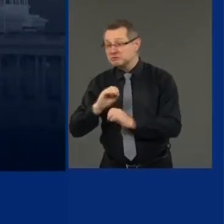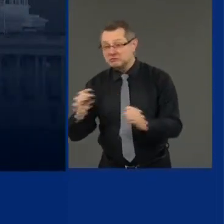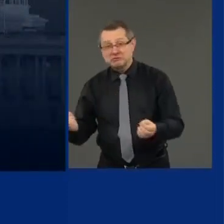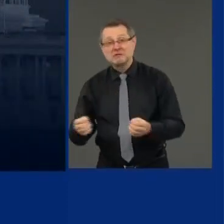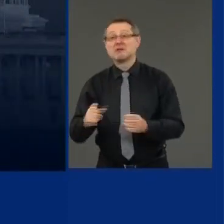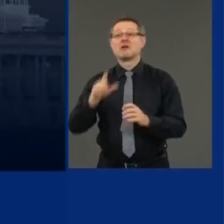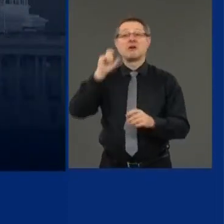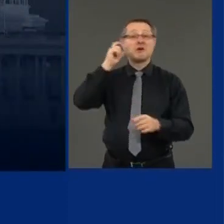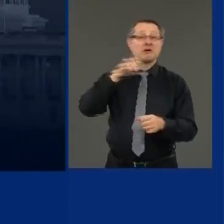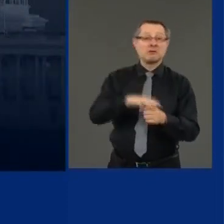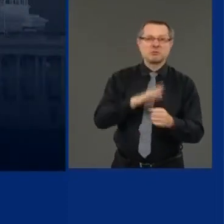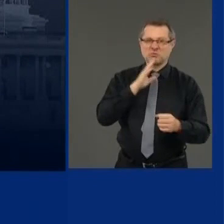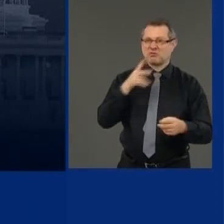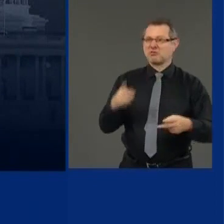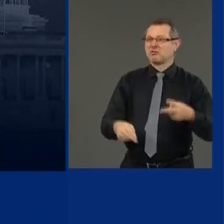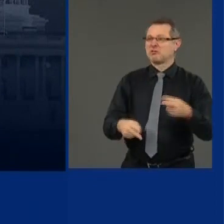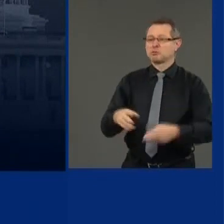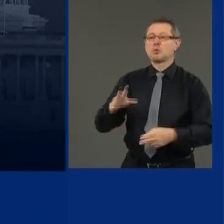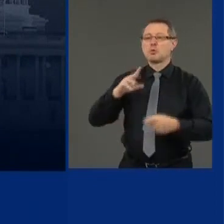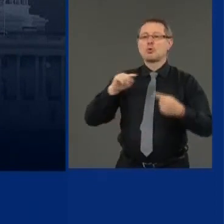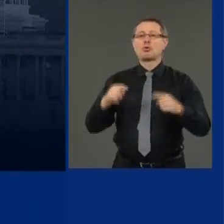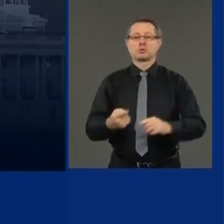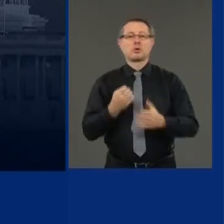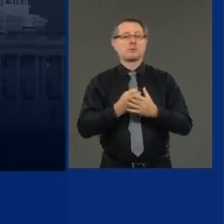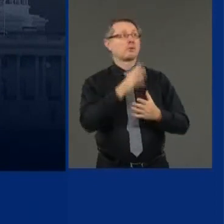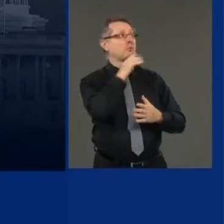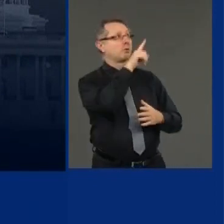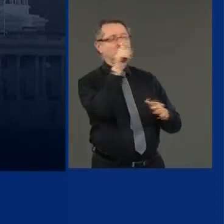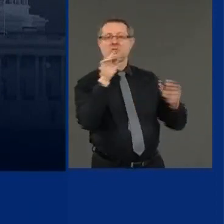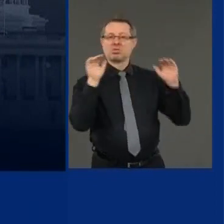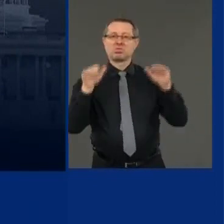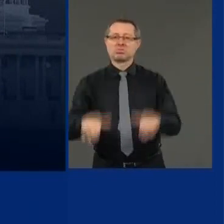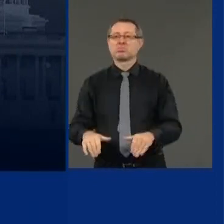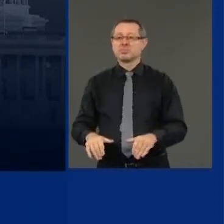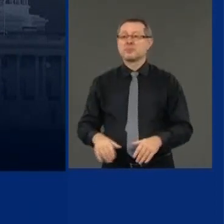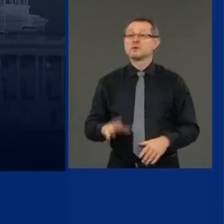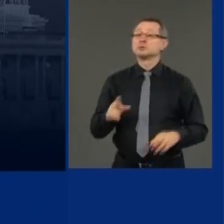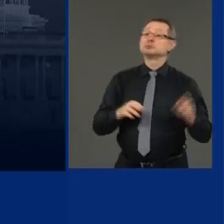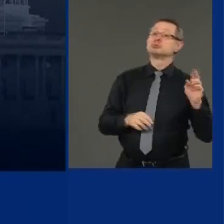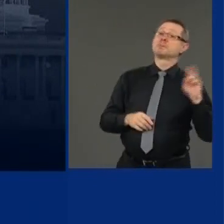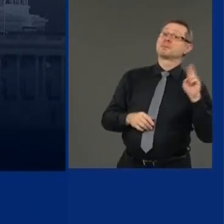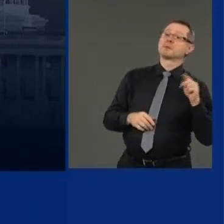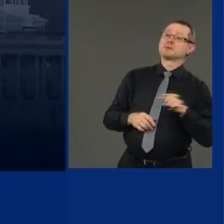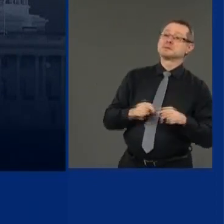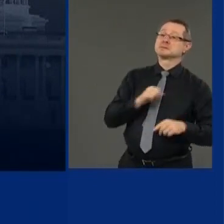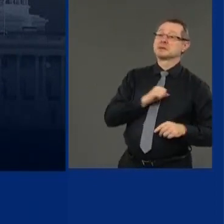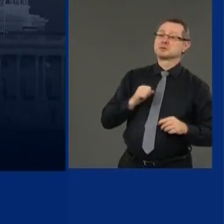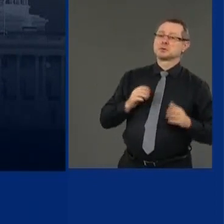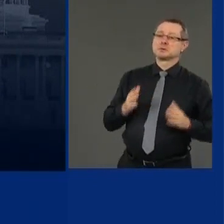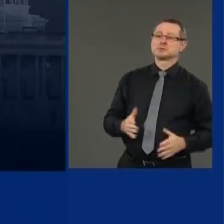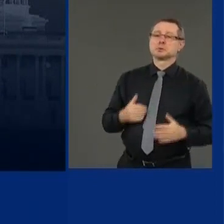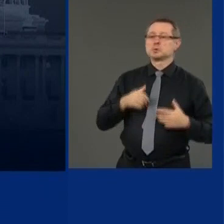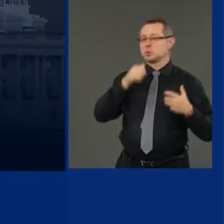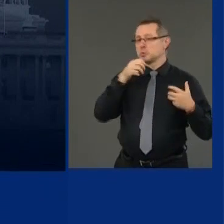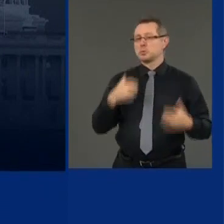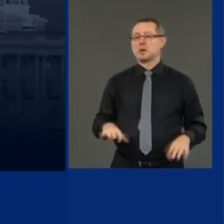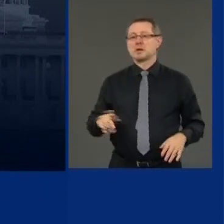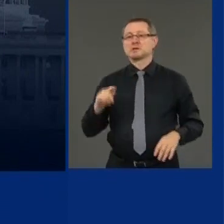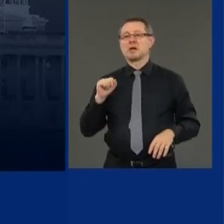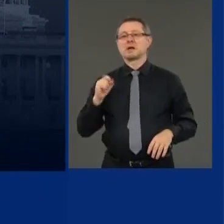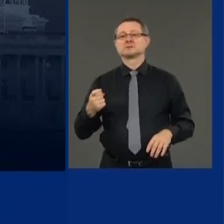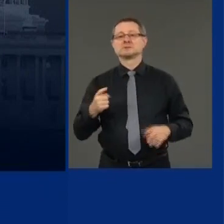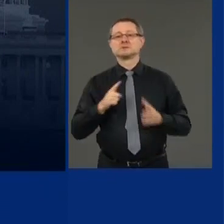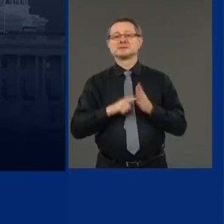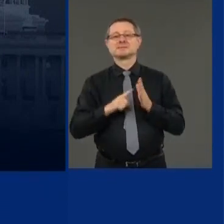These Republican senators who say, well, they don't want to, uh, make the taxpayer pay to bail out, uh,